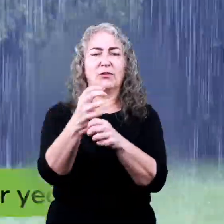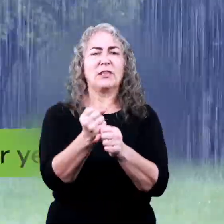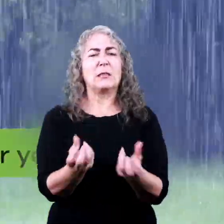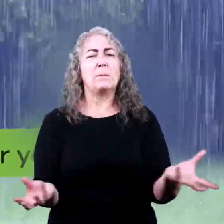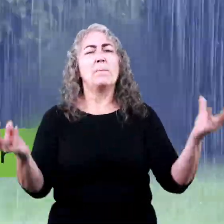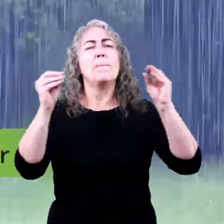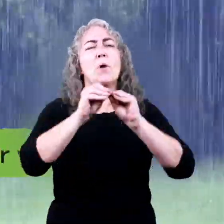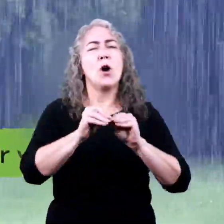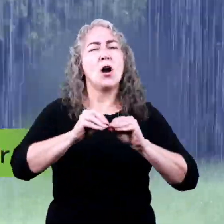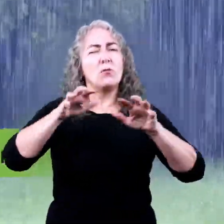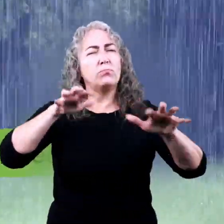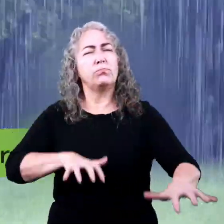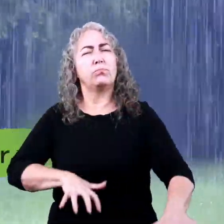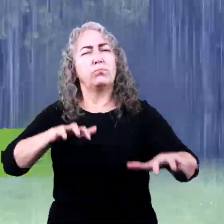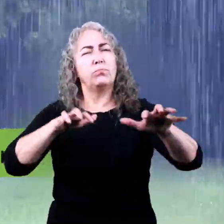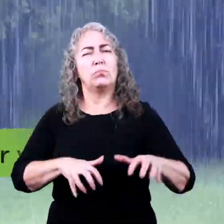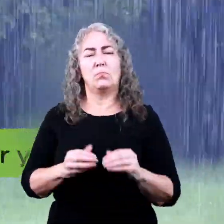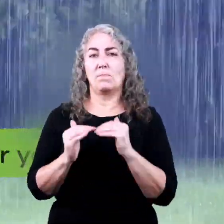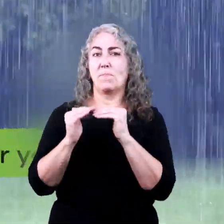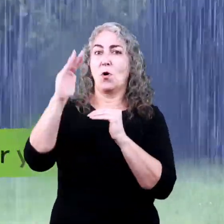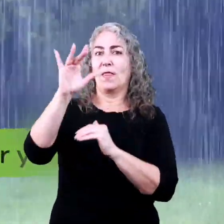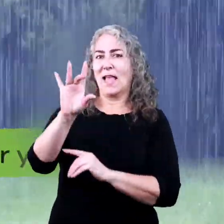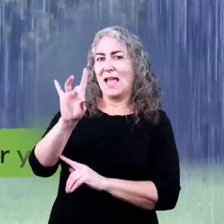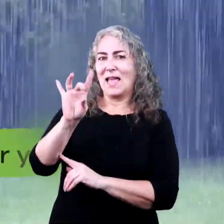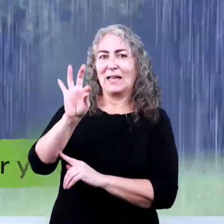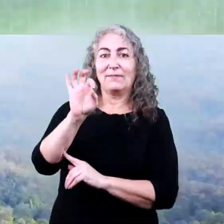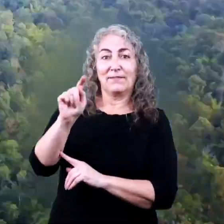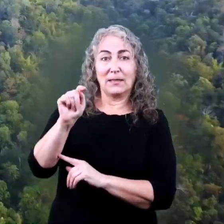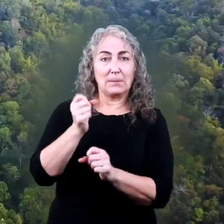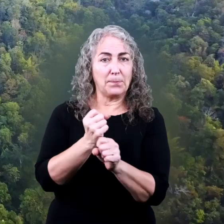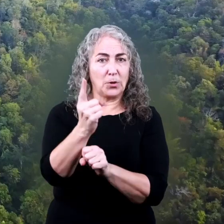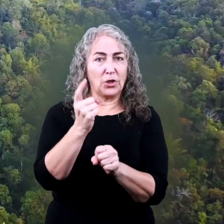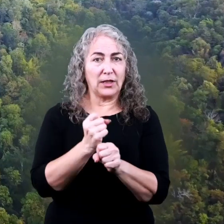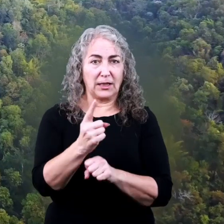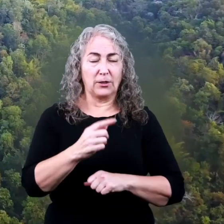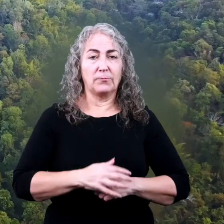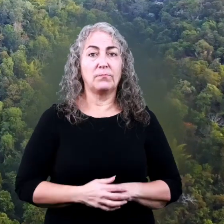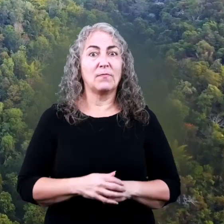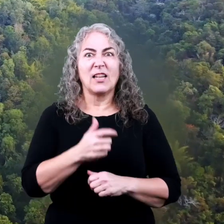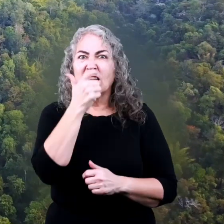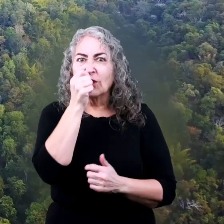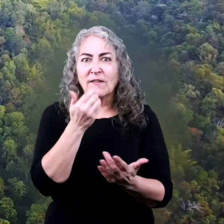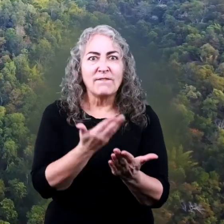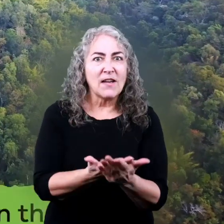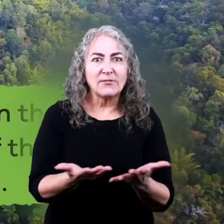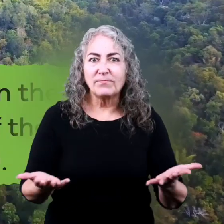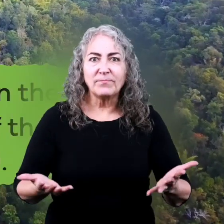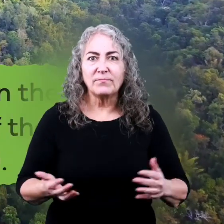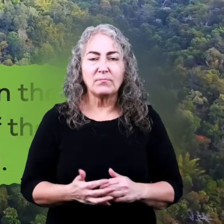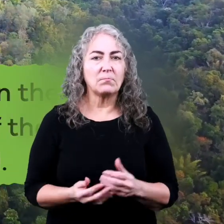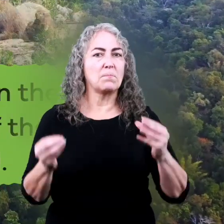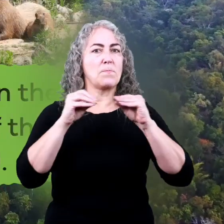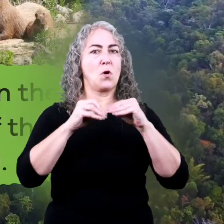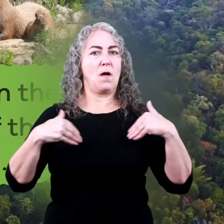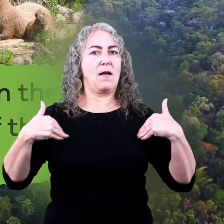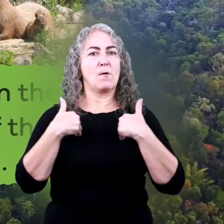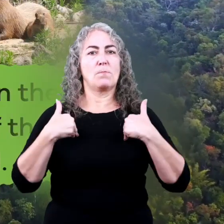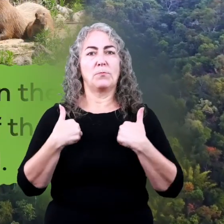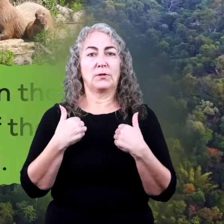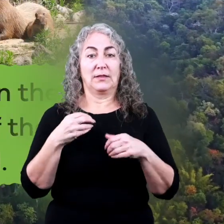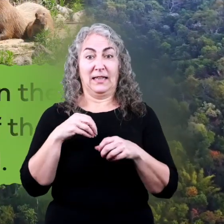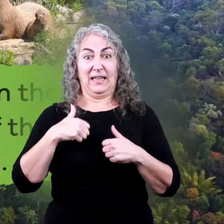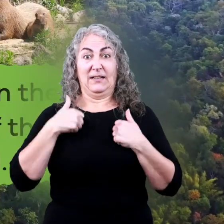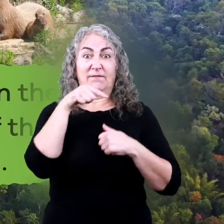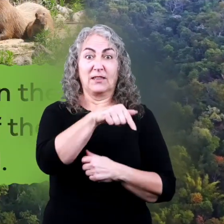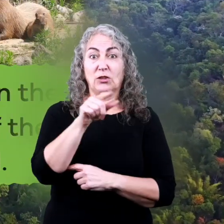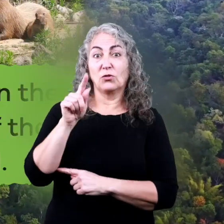receive more than eight feet of rain per year. Here is another interesting fact. There are more animals